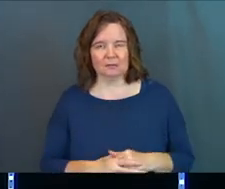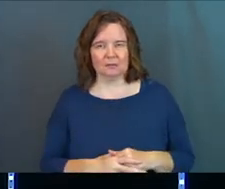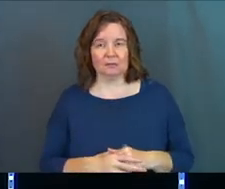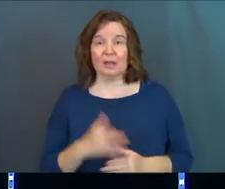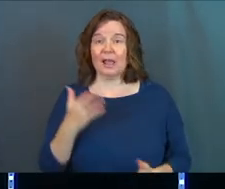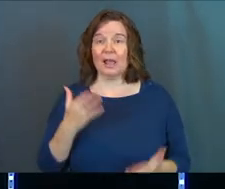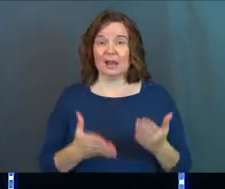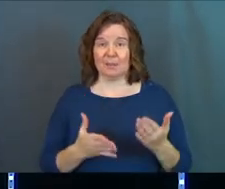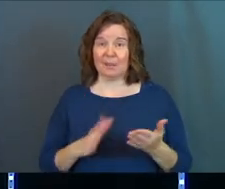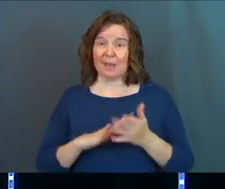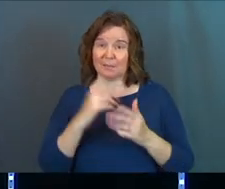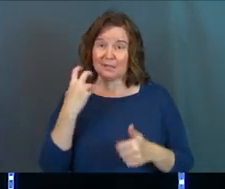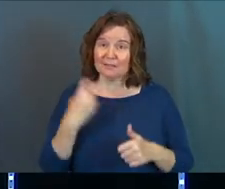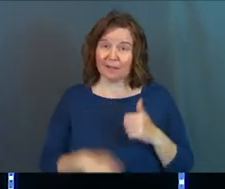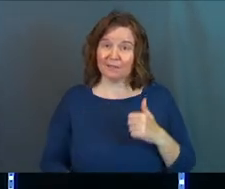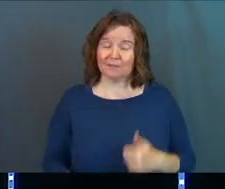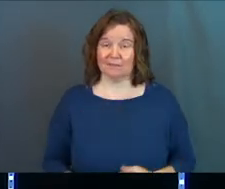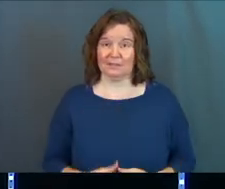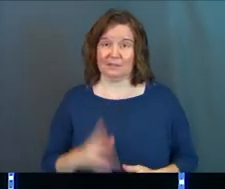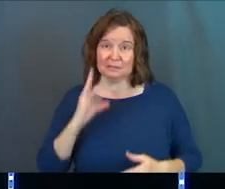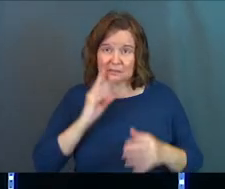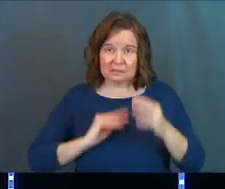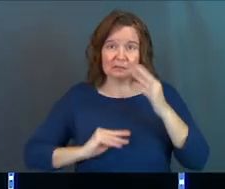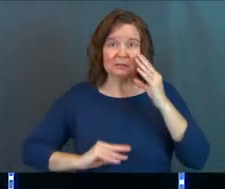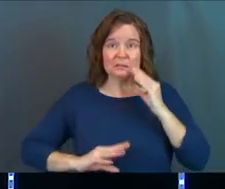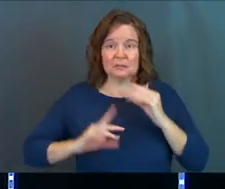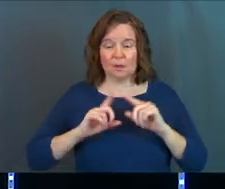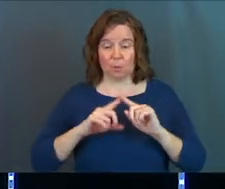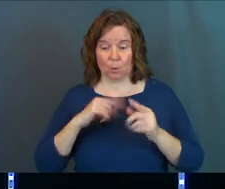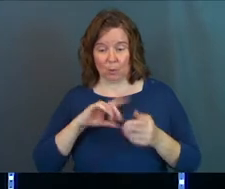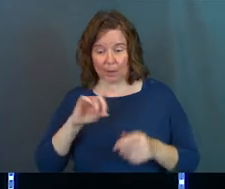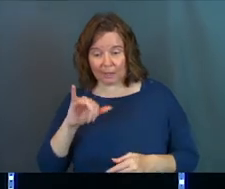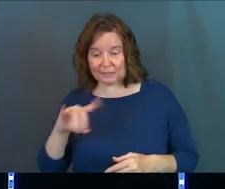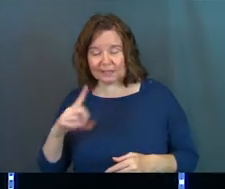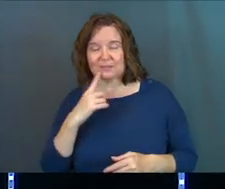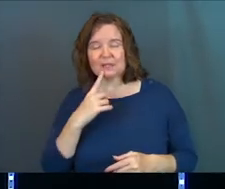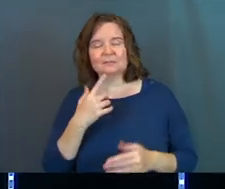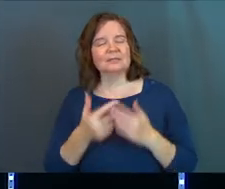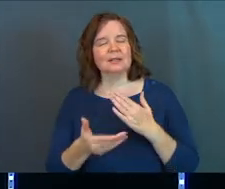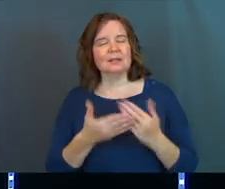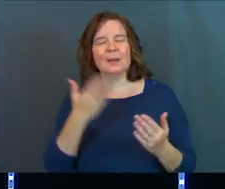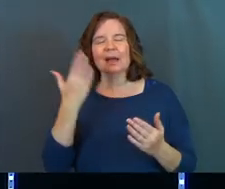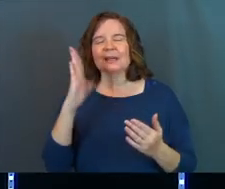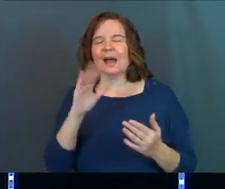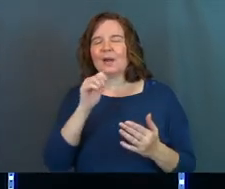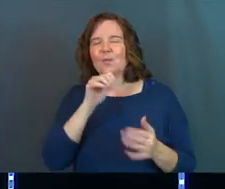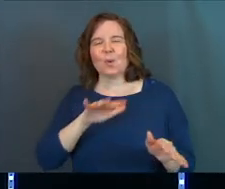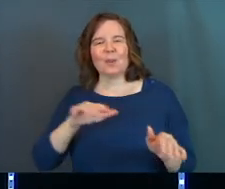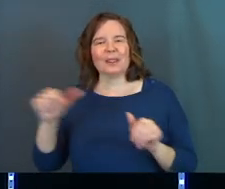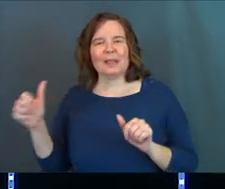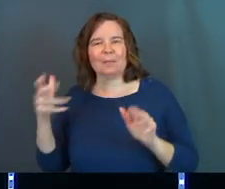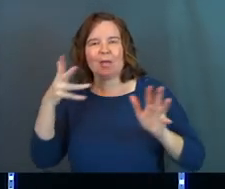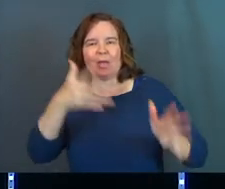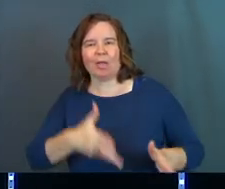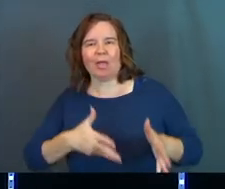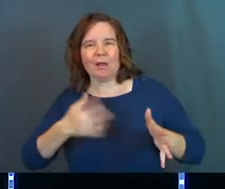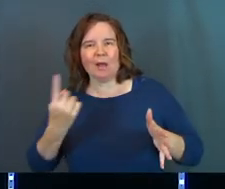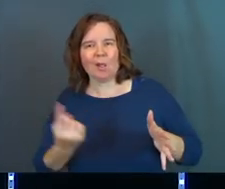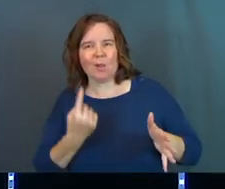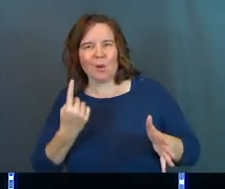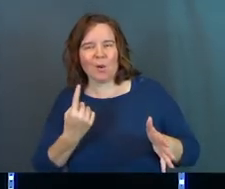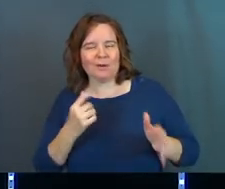And it may go tough. But what David says is that God will never leave me in the midst of it.